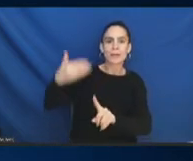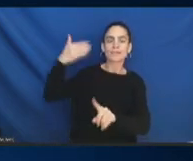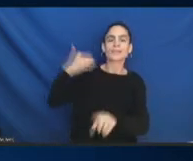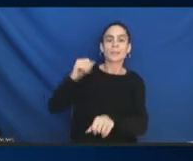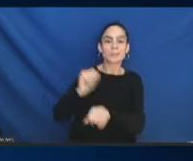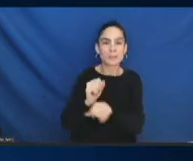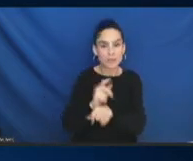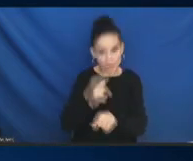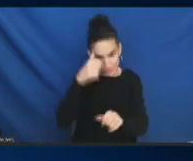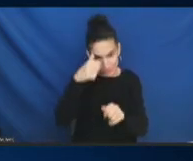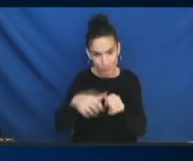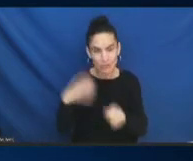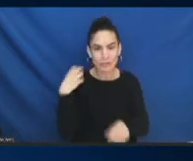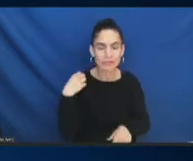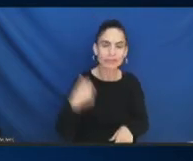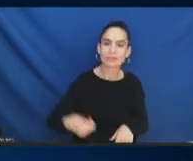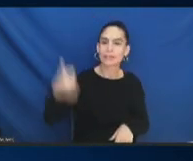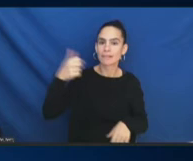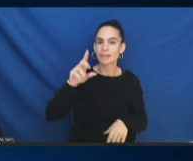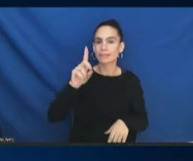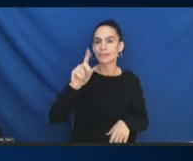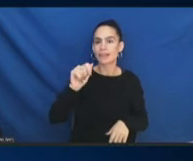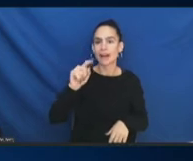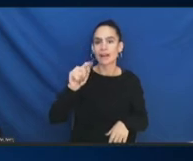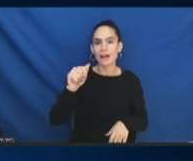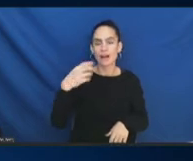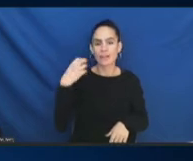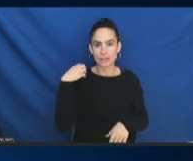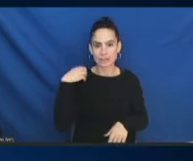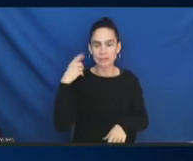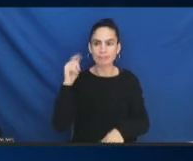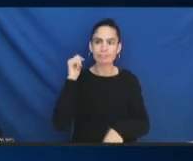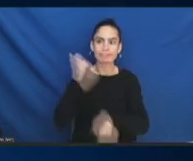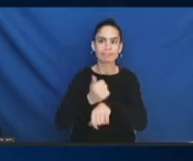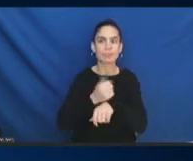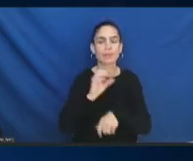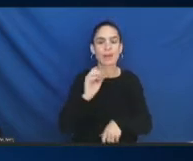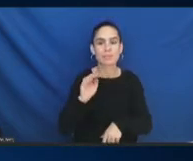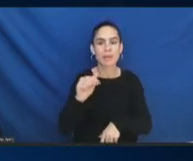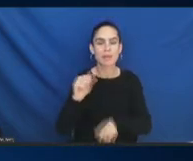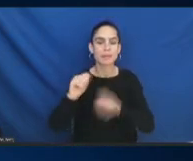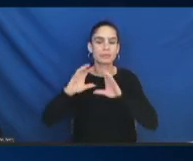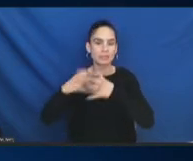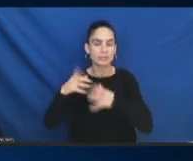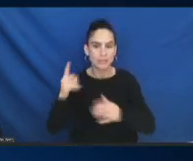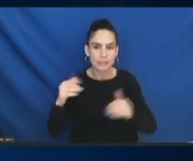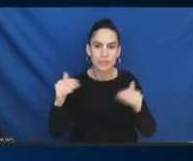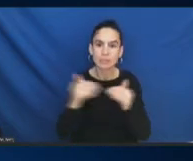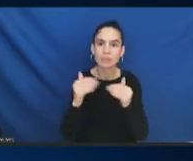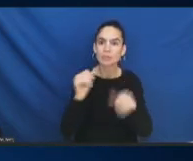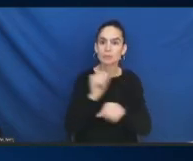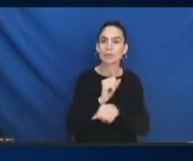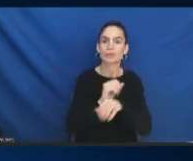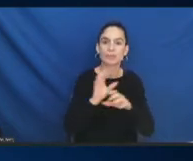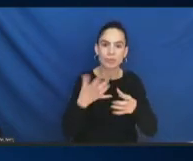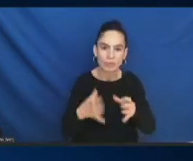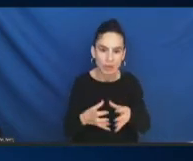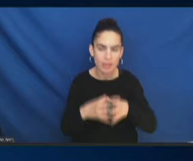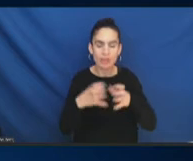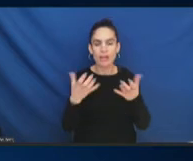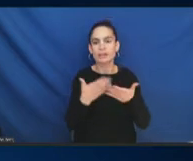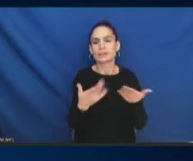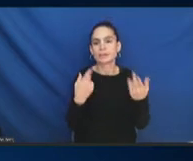created in the Obama administration. Now, we have an, you know, equity working group. So, there's a lot that's happening in this. I think what we can do is inform